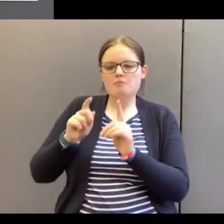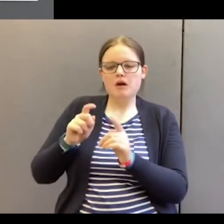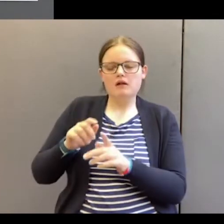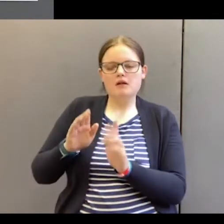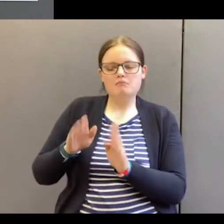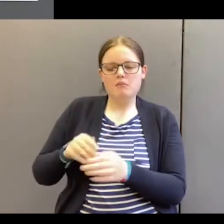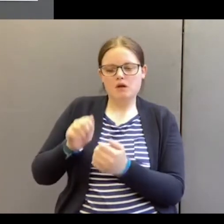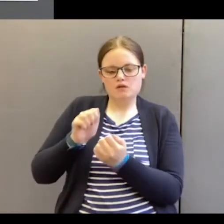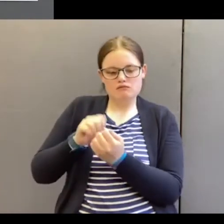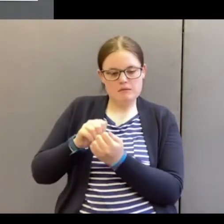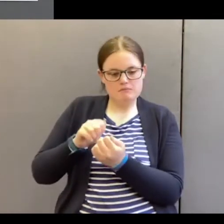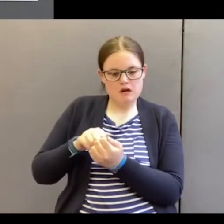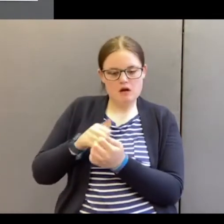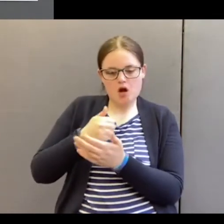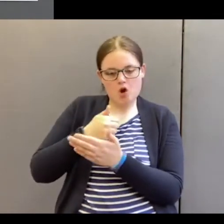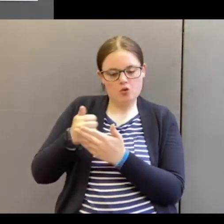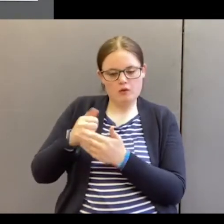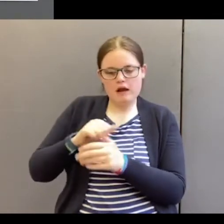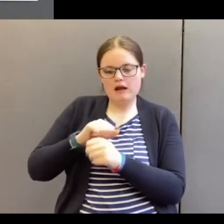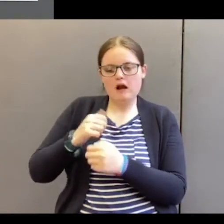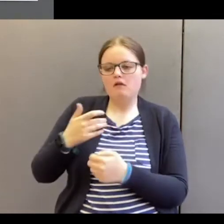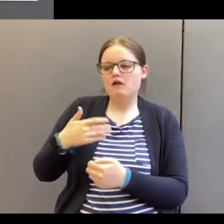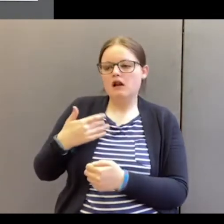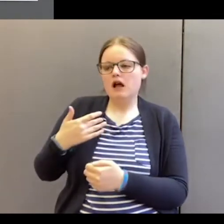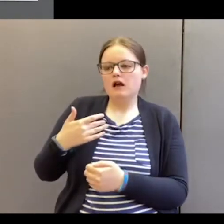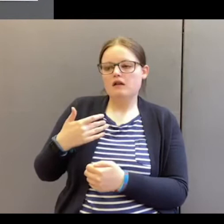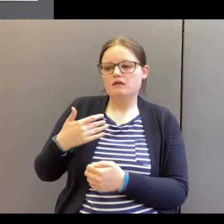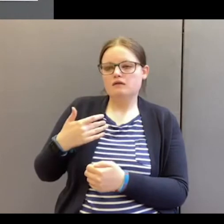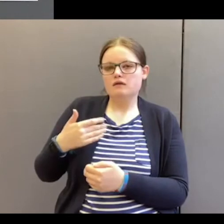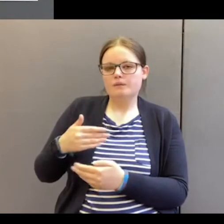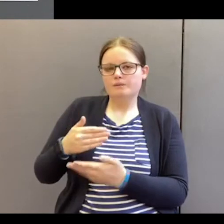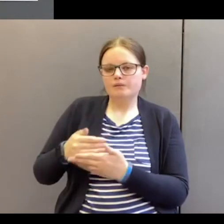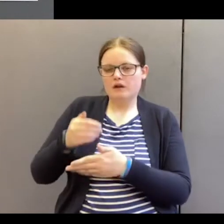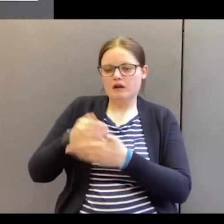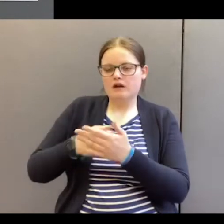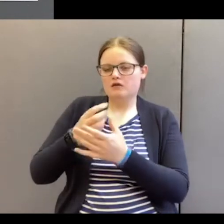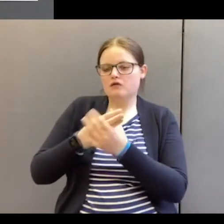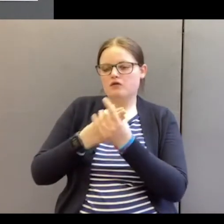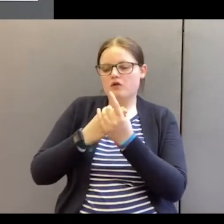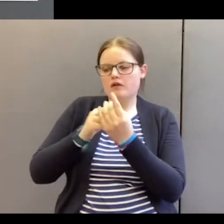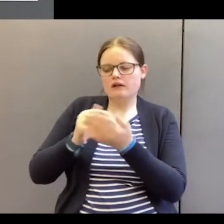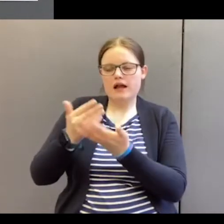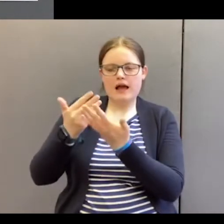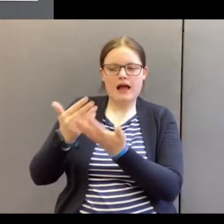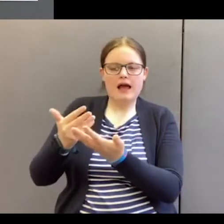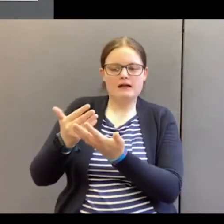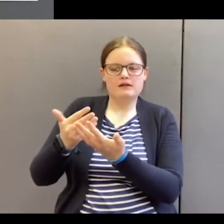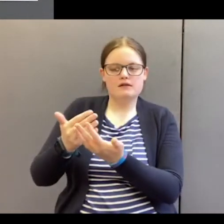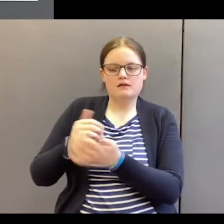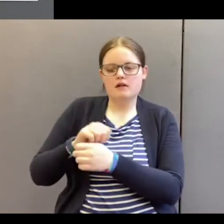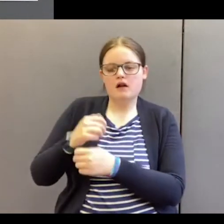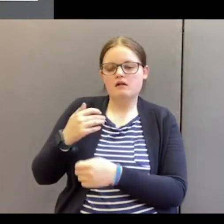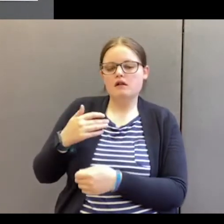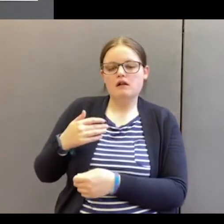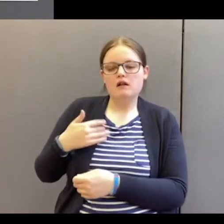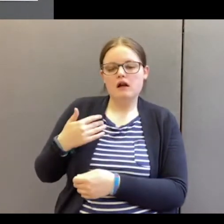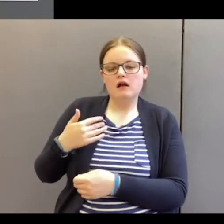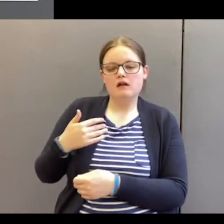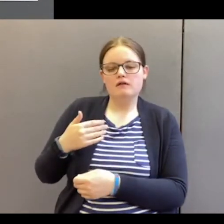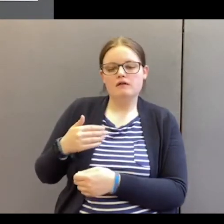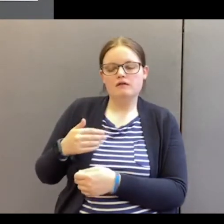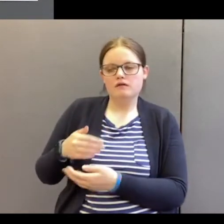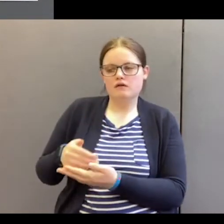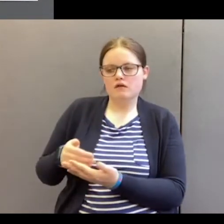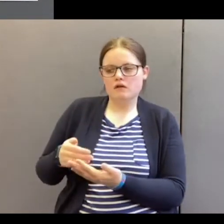that our lives are in God's hands. Our lives are rolled out